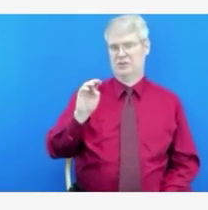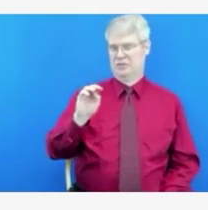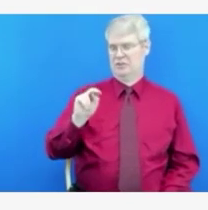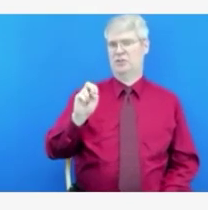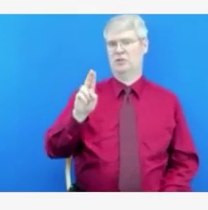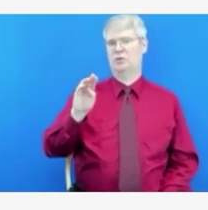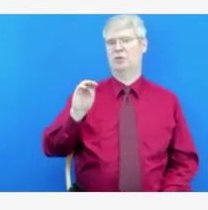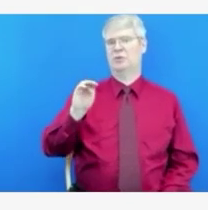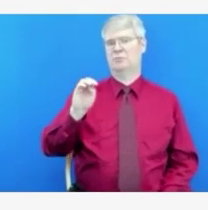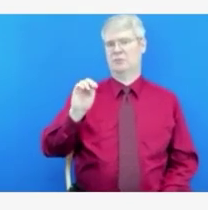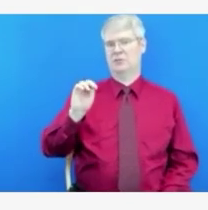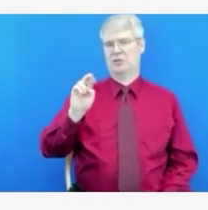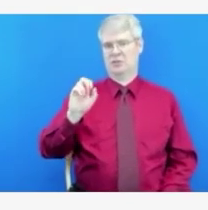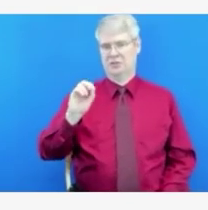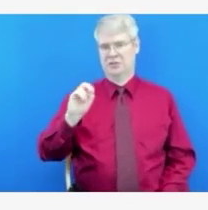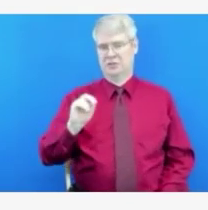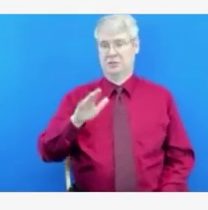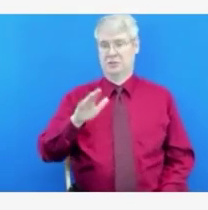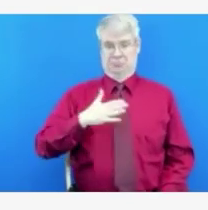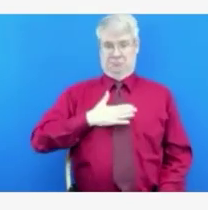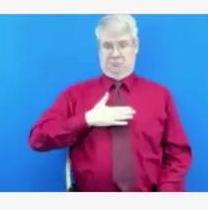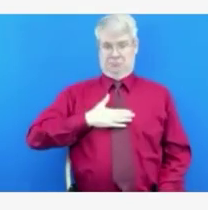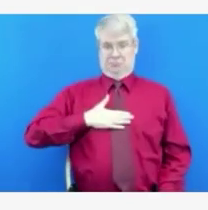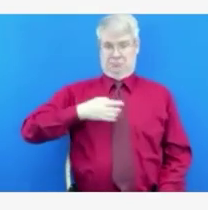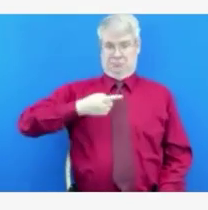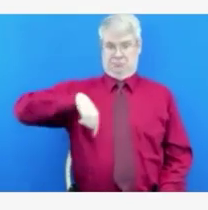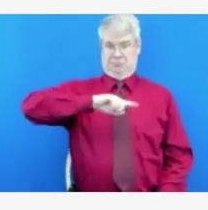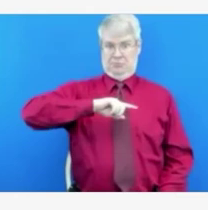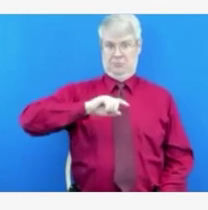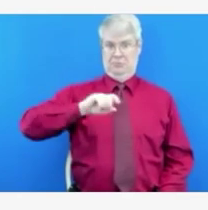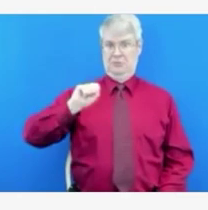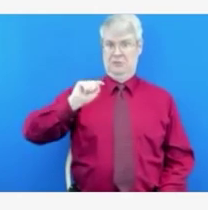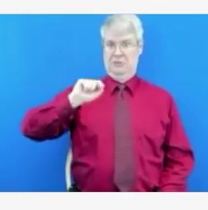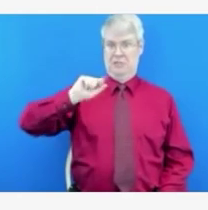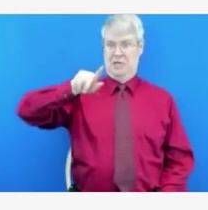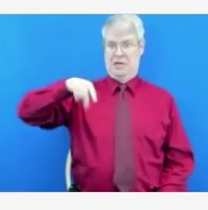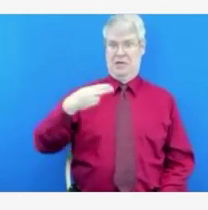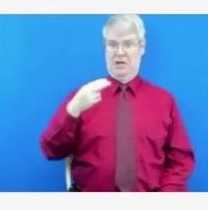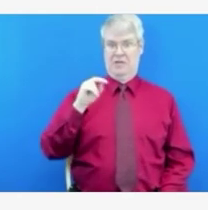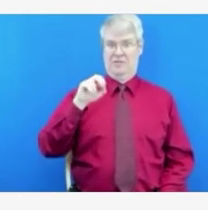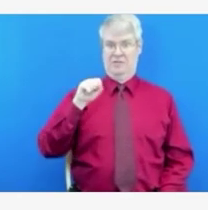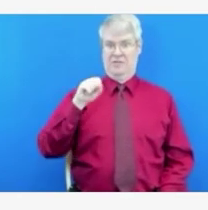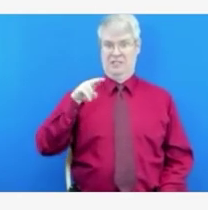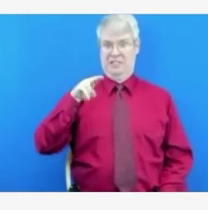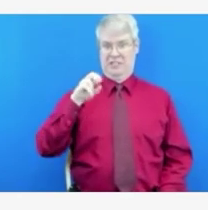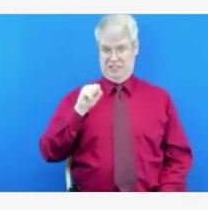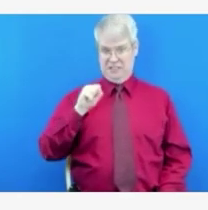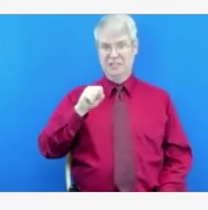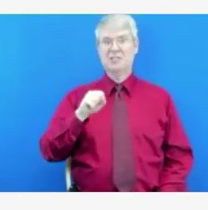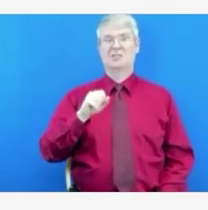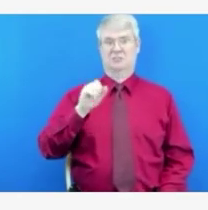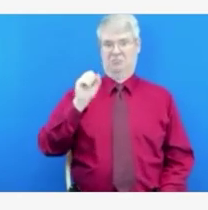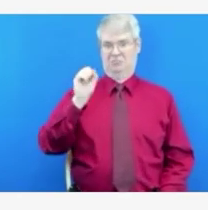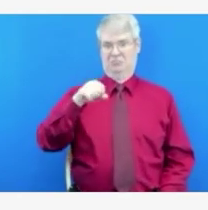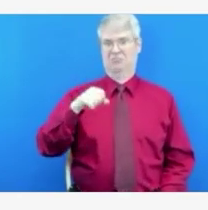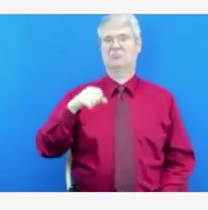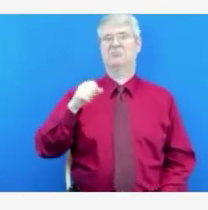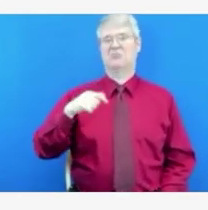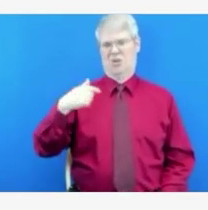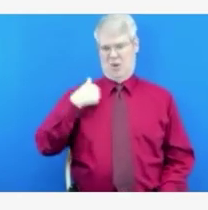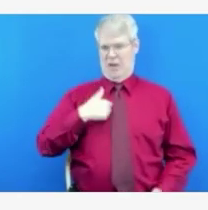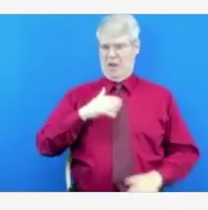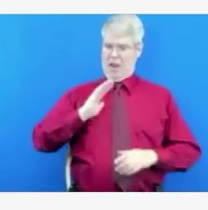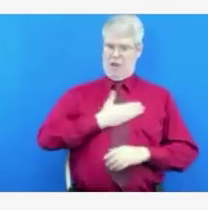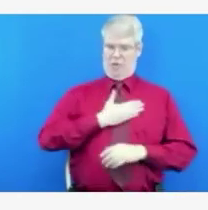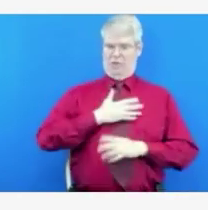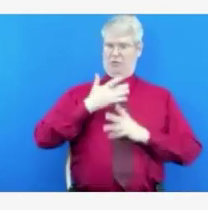state through our outpatient clinics and our family medicine doctors and our pediatricians. And what we know for a